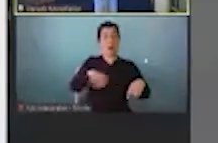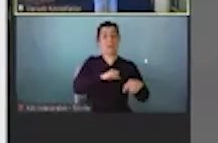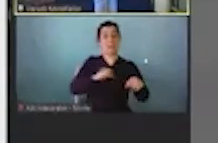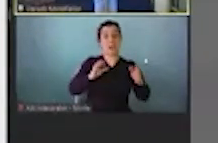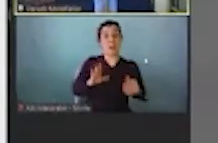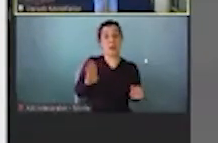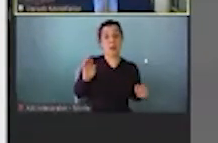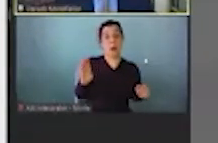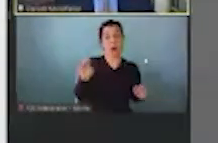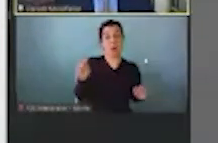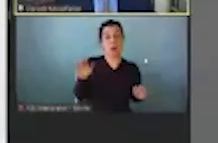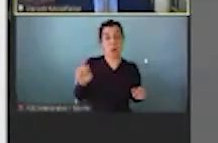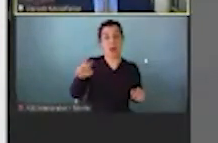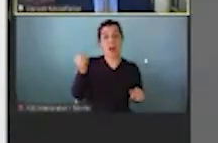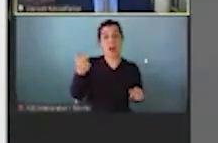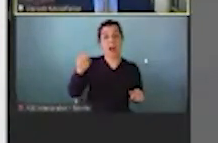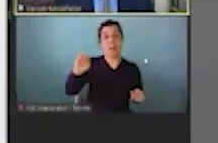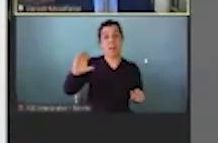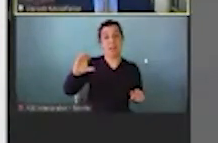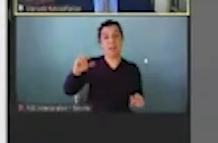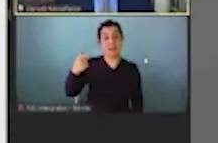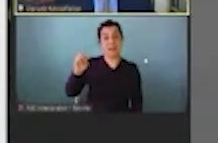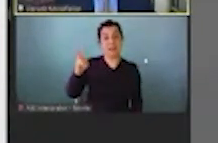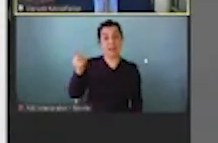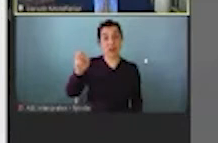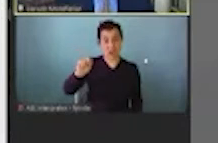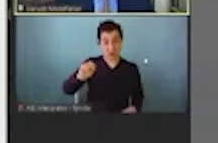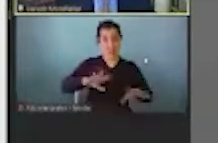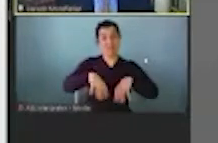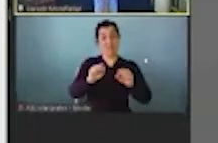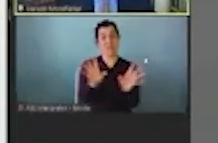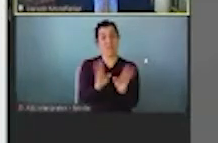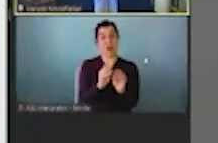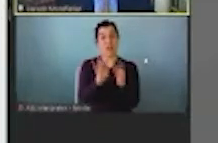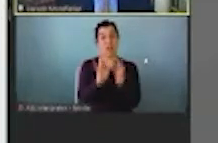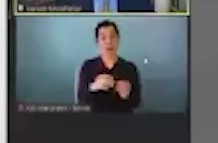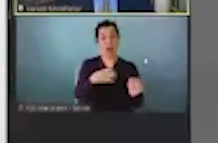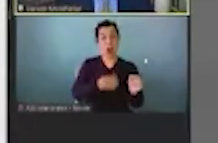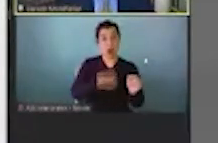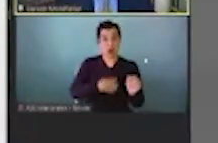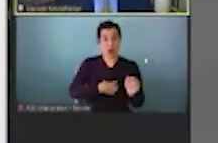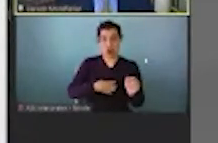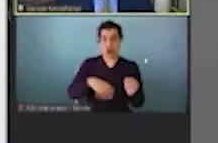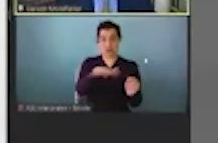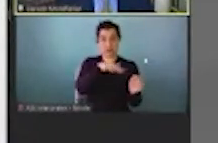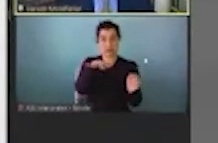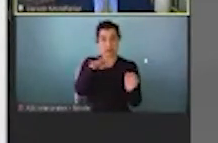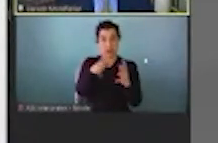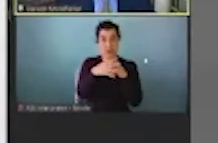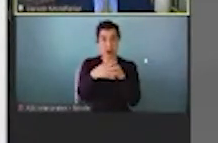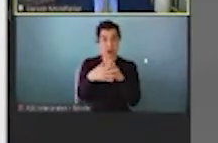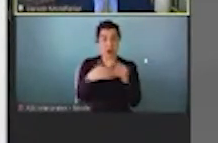Dole in particular. And this was a conference that was organized around hunger because in the 60s earlier, it was